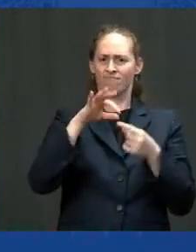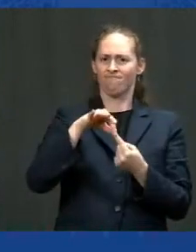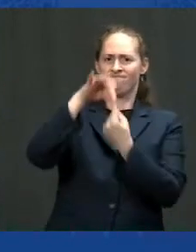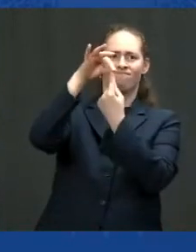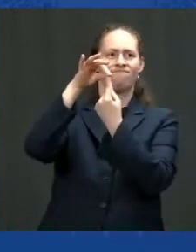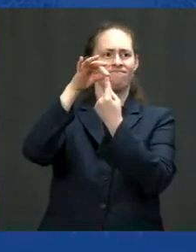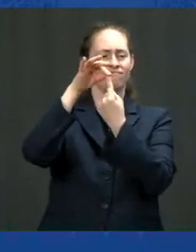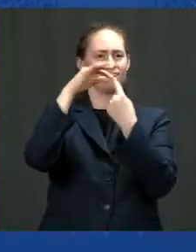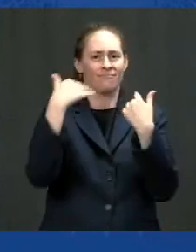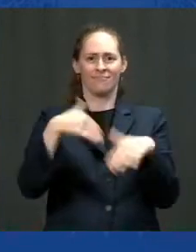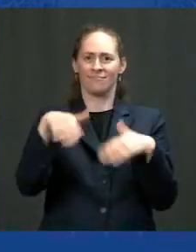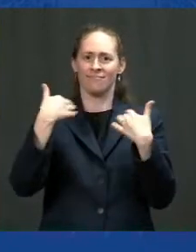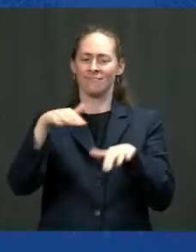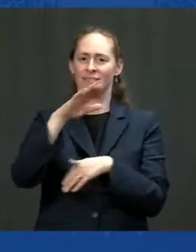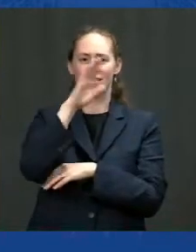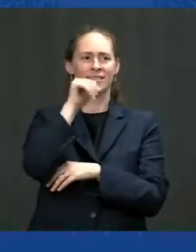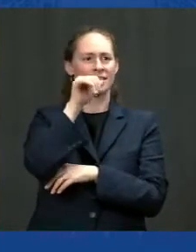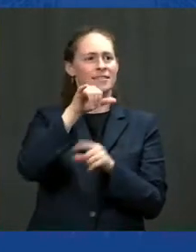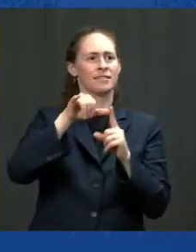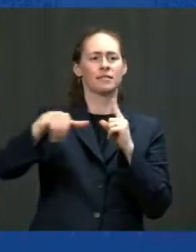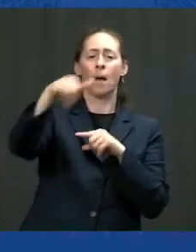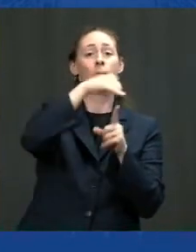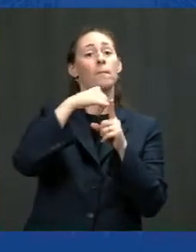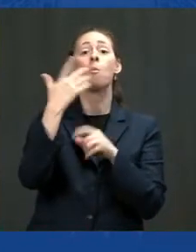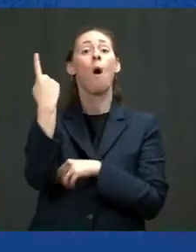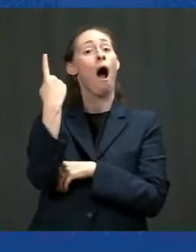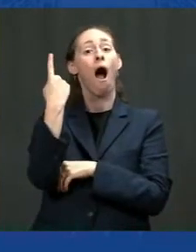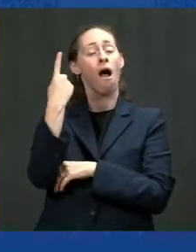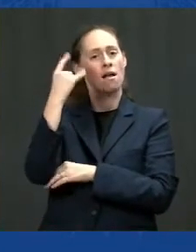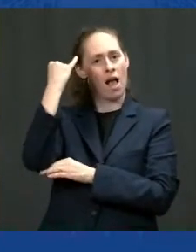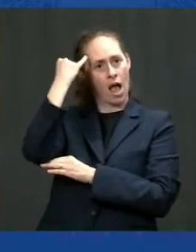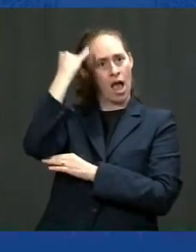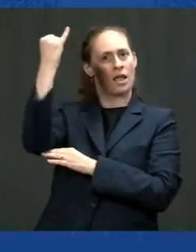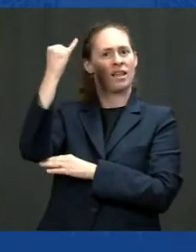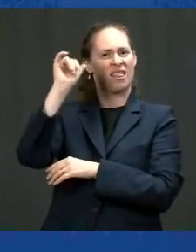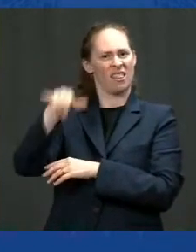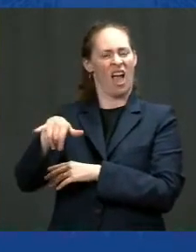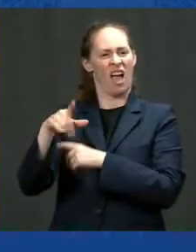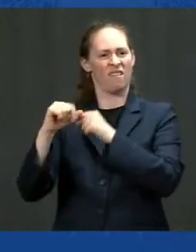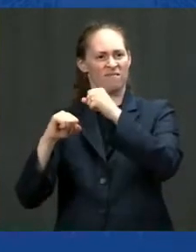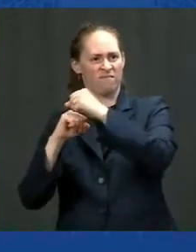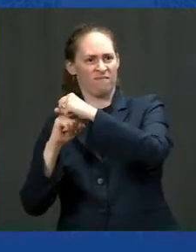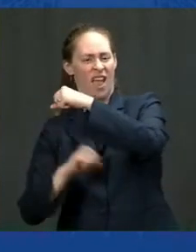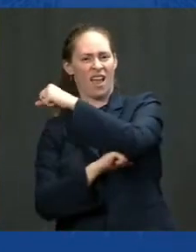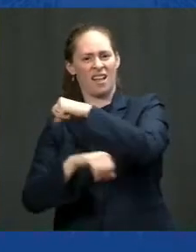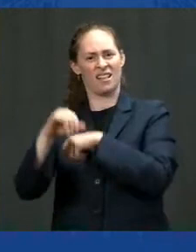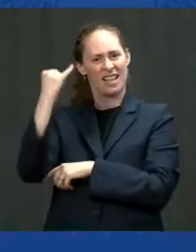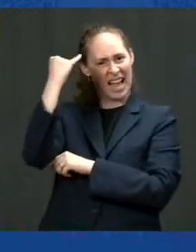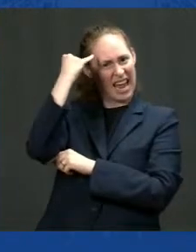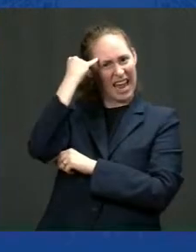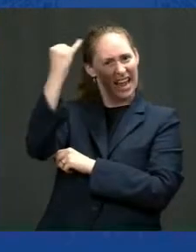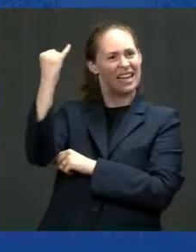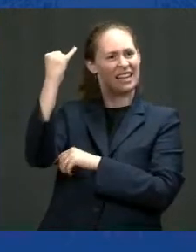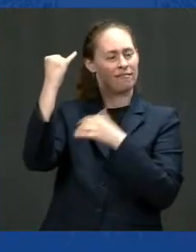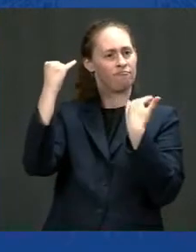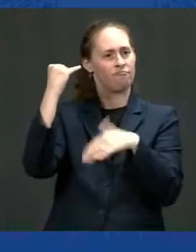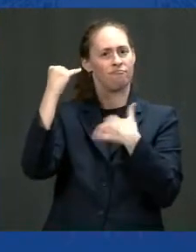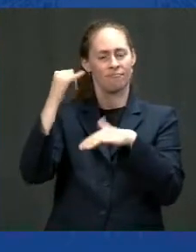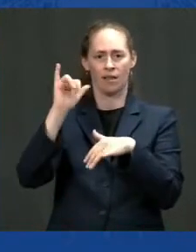we are based on the I- an idea. An idea is what formed America.